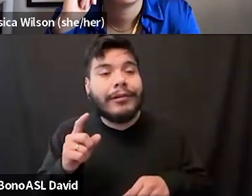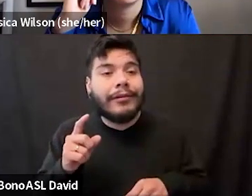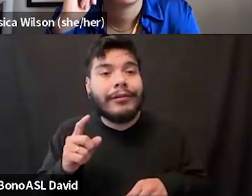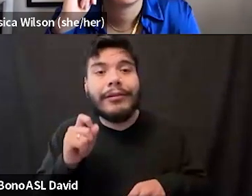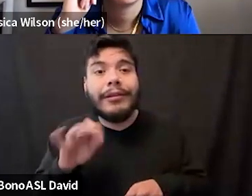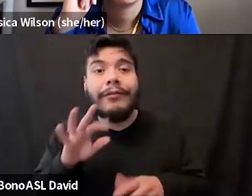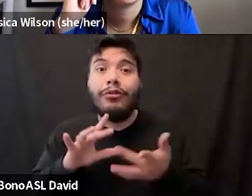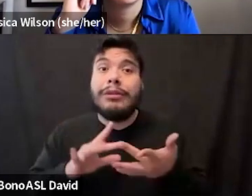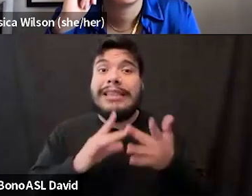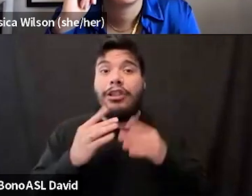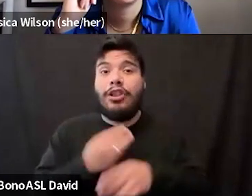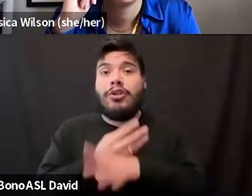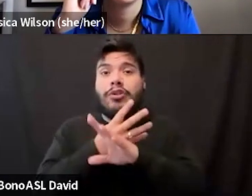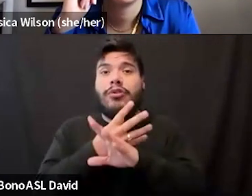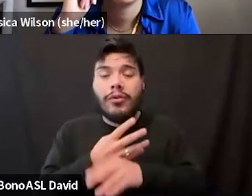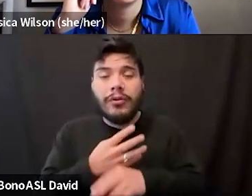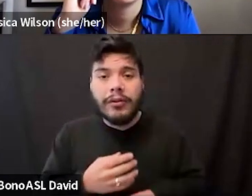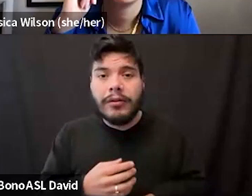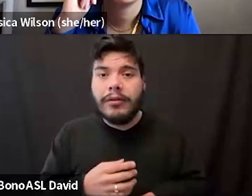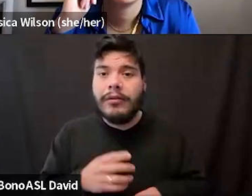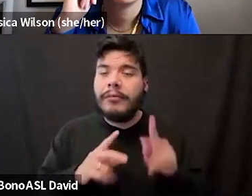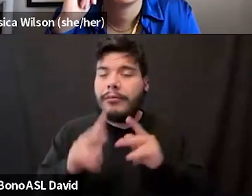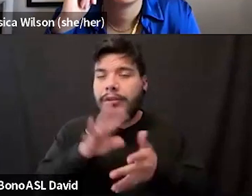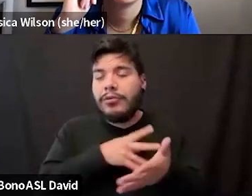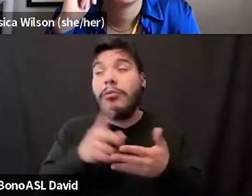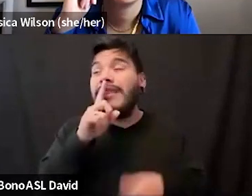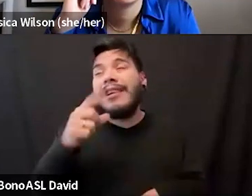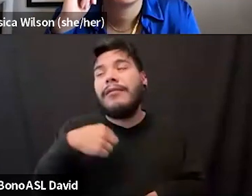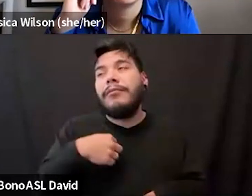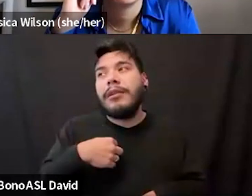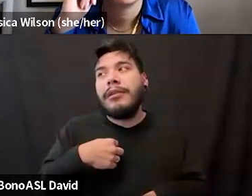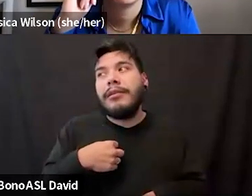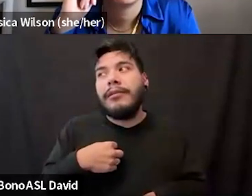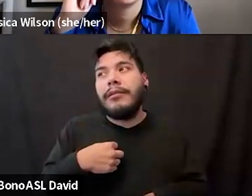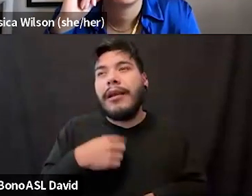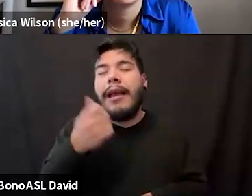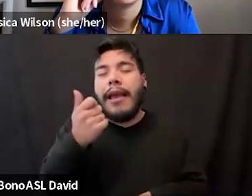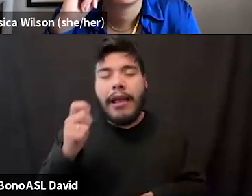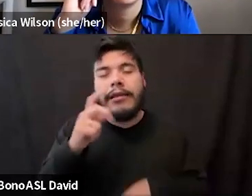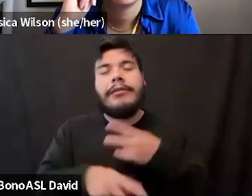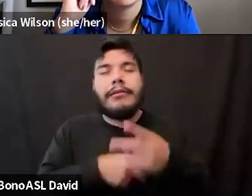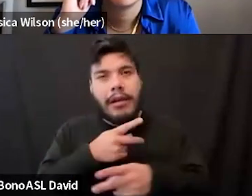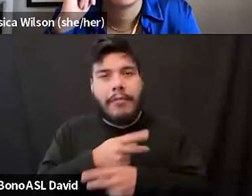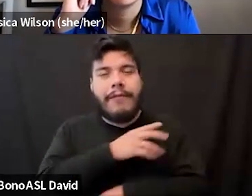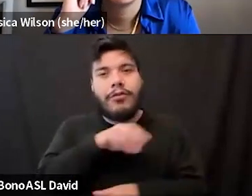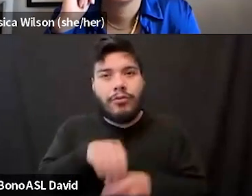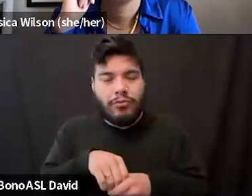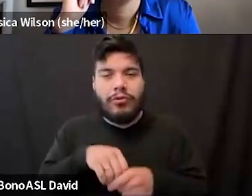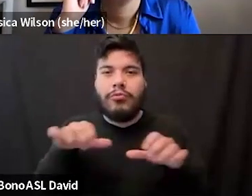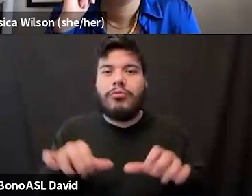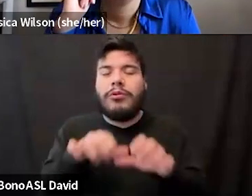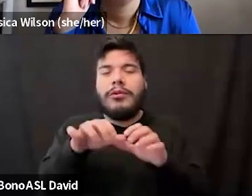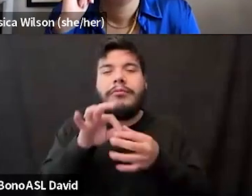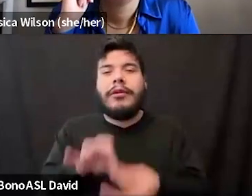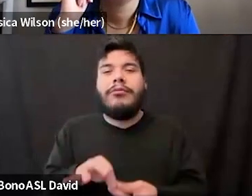doing digital stuff, like what's people's schedule. think it's, it's to me, it's like any type of inclusion work around like